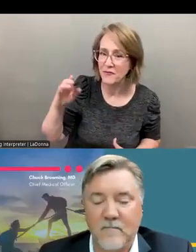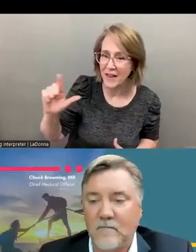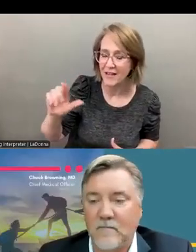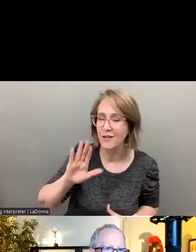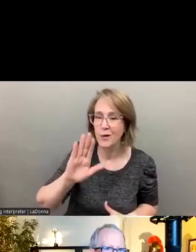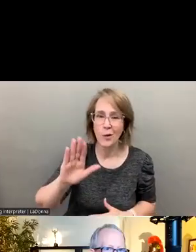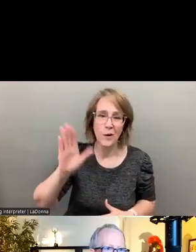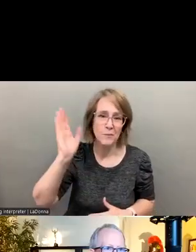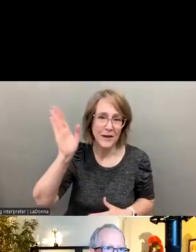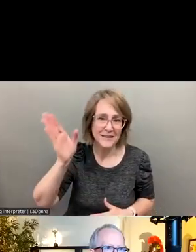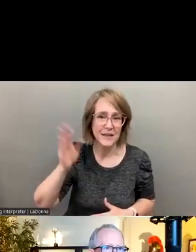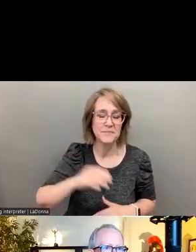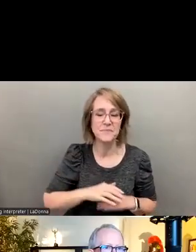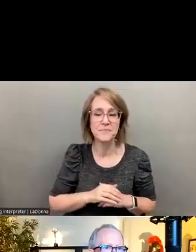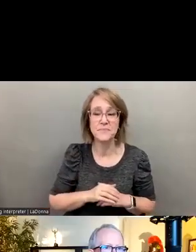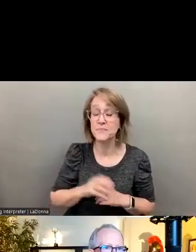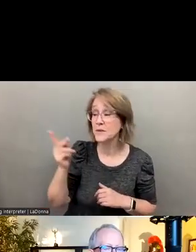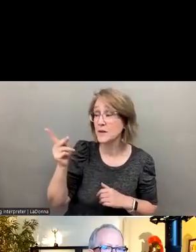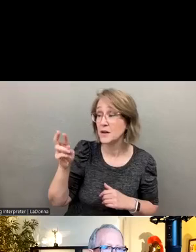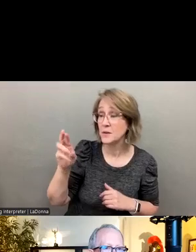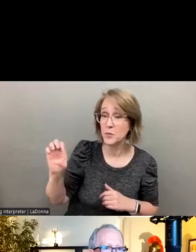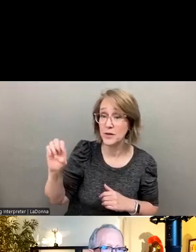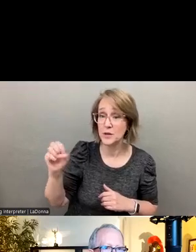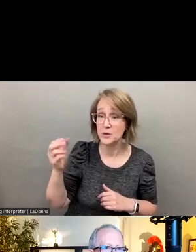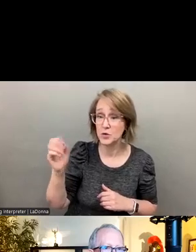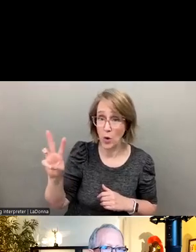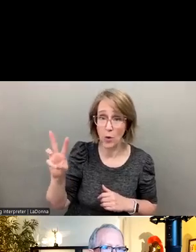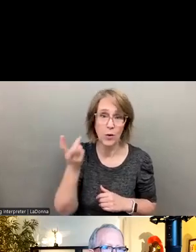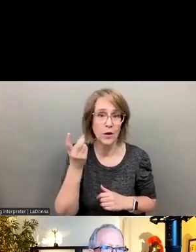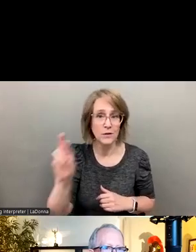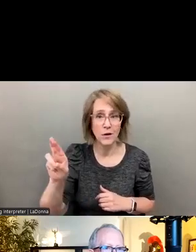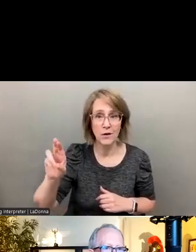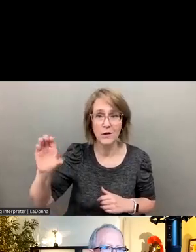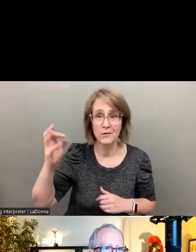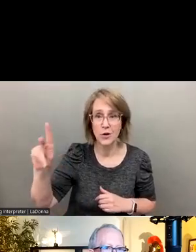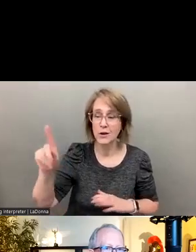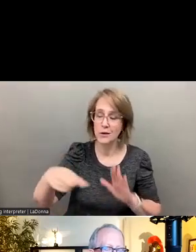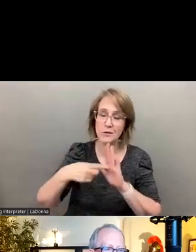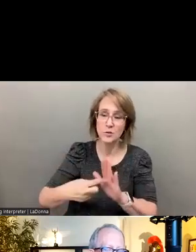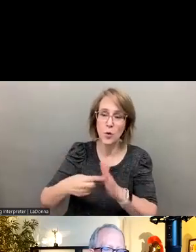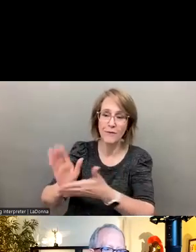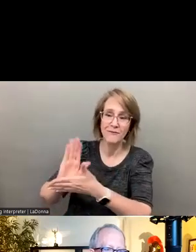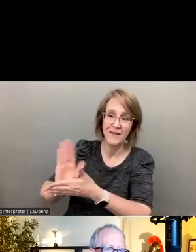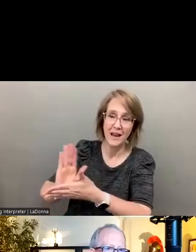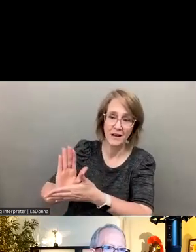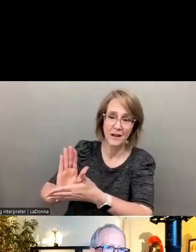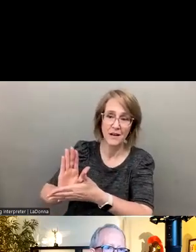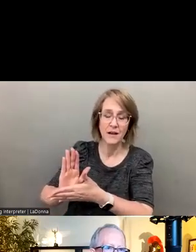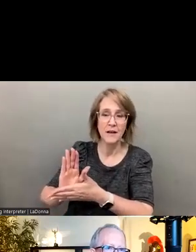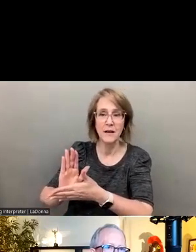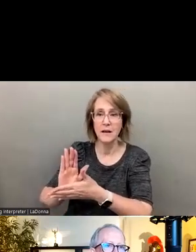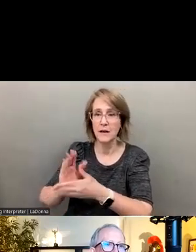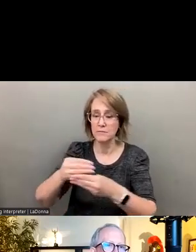and look in the pre-show, Dr. Chuck, uh, you showed a video of, um, literally hundreds